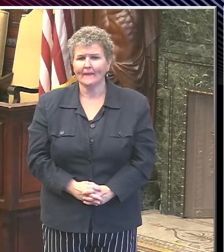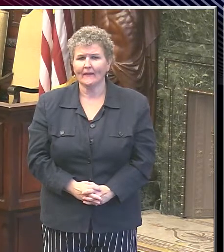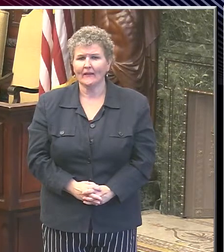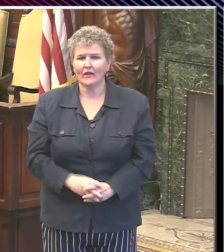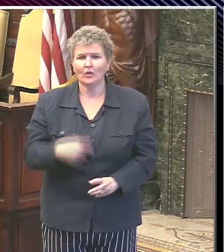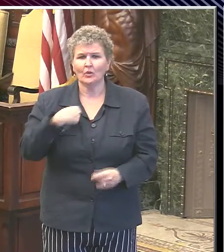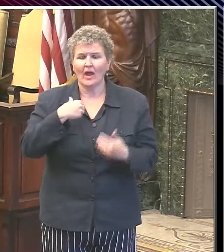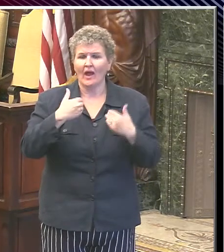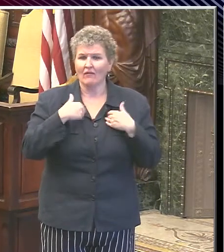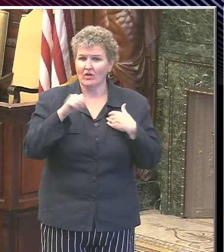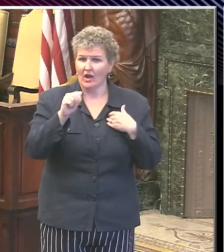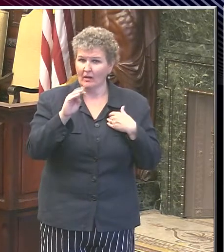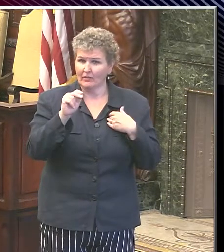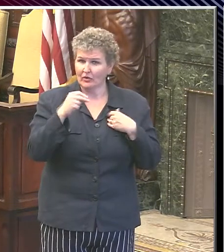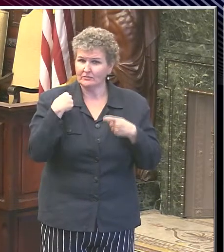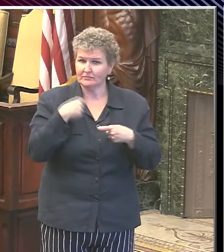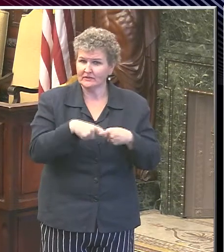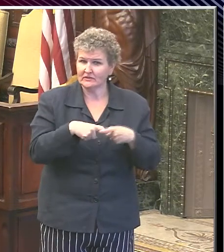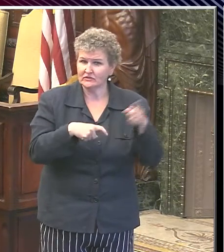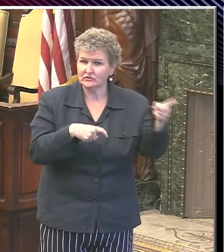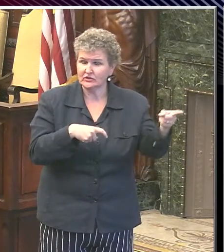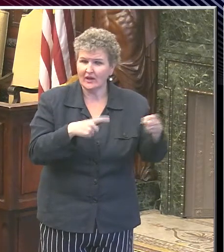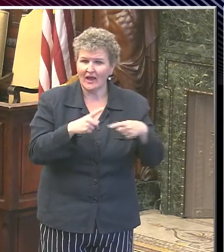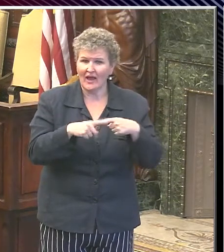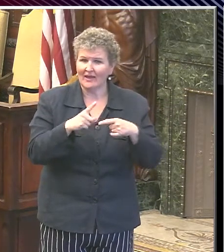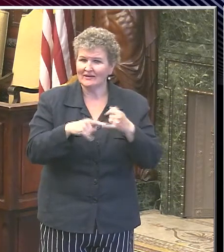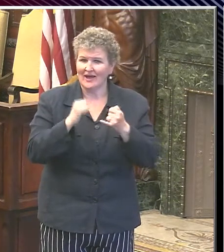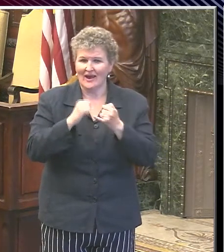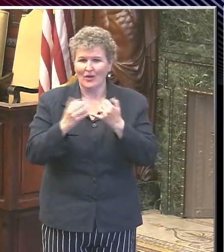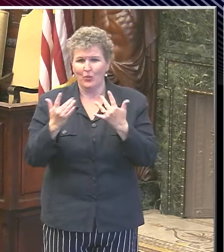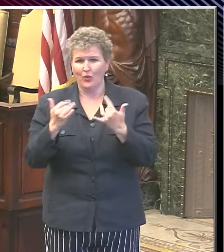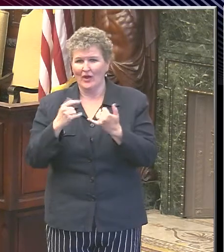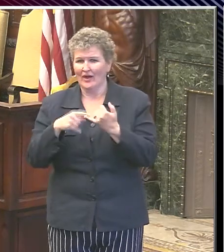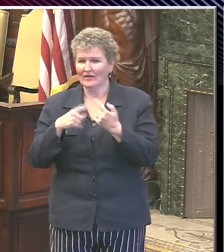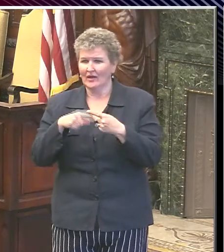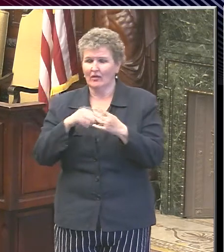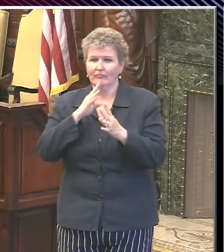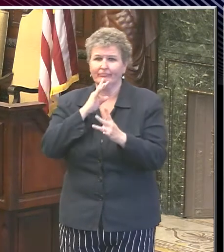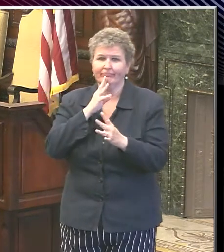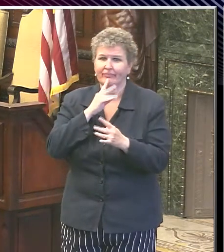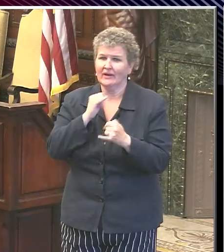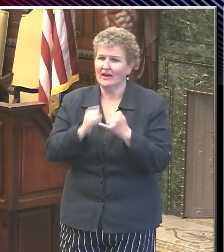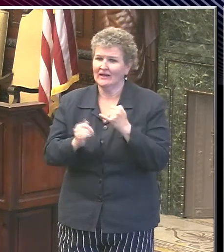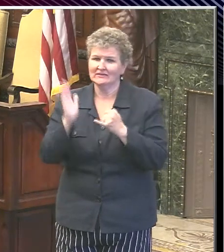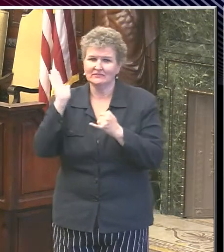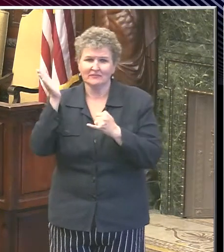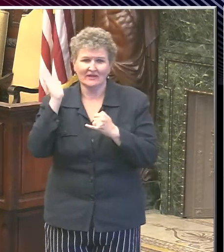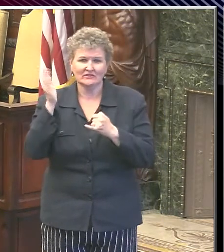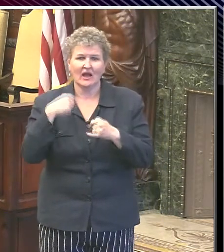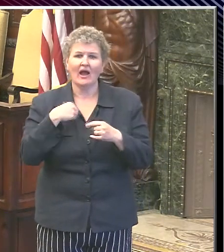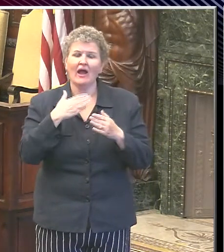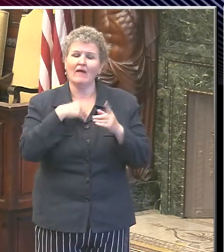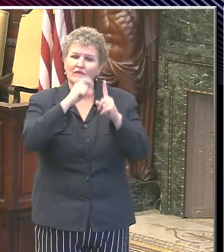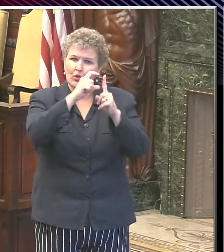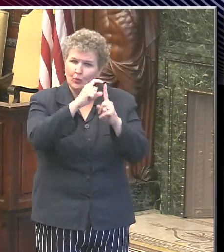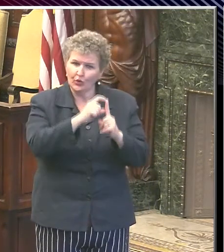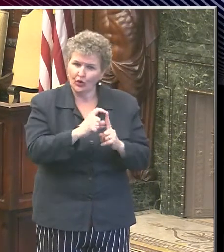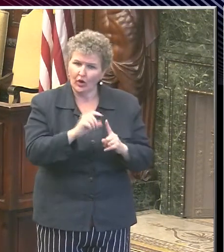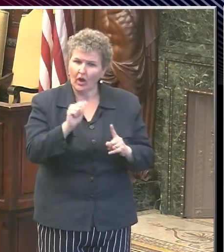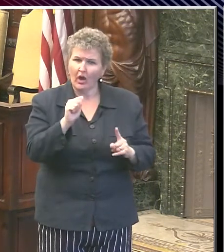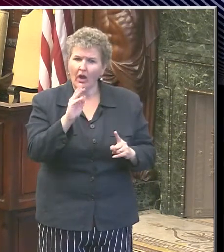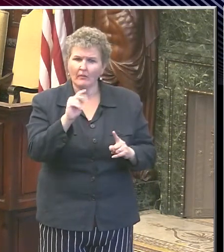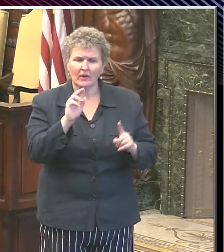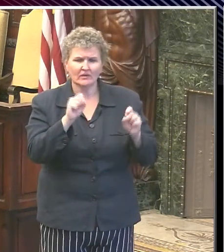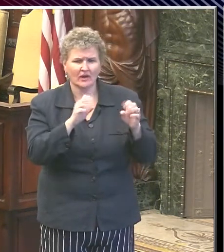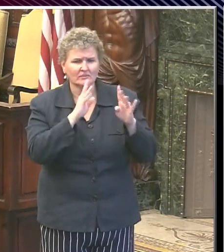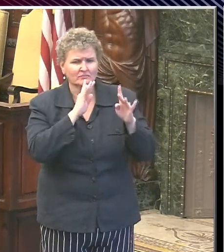I won't be here at the very, very end, because I have the building to another meeting. No, I do have the words, meaning... fine. Okay, fine. Yeah,